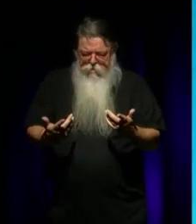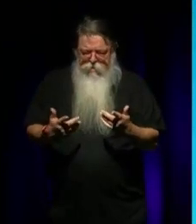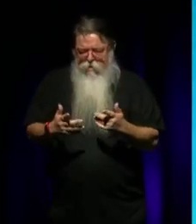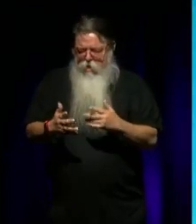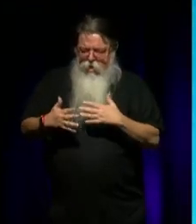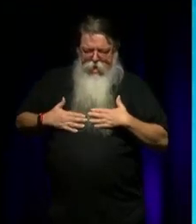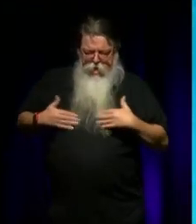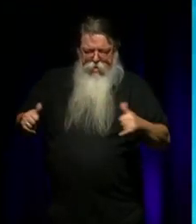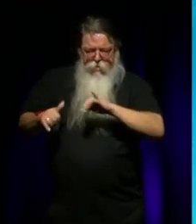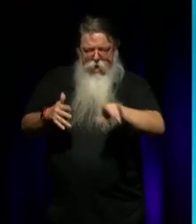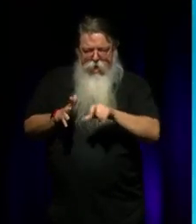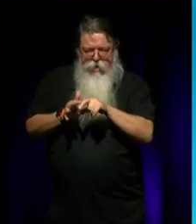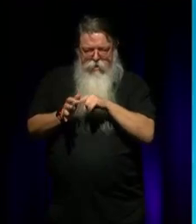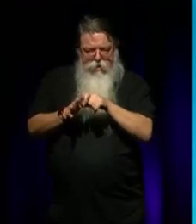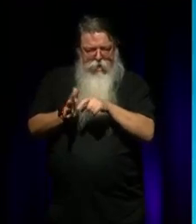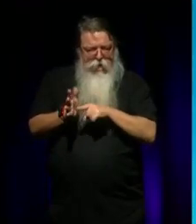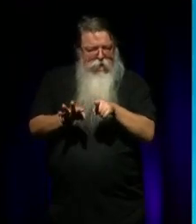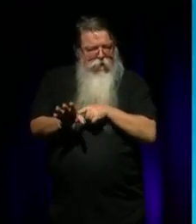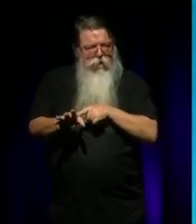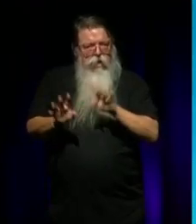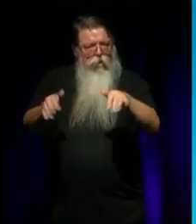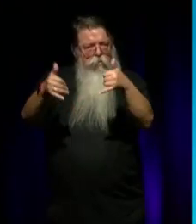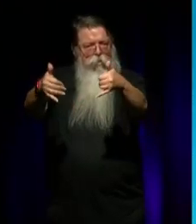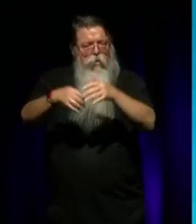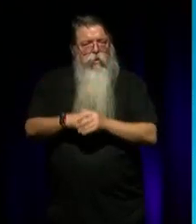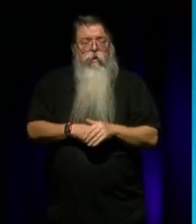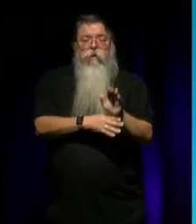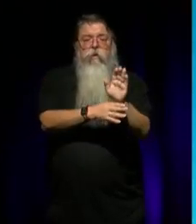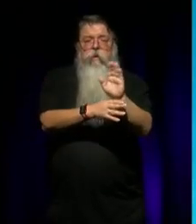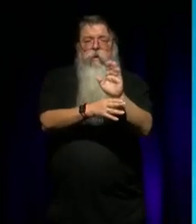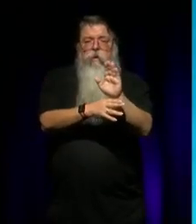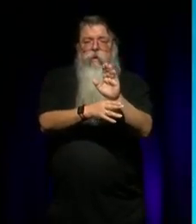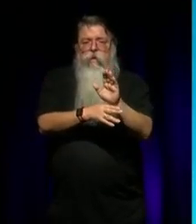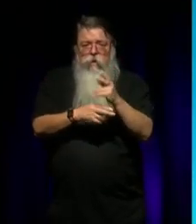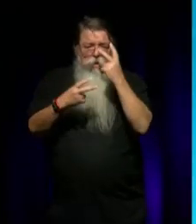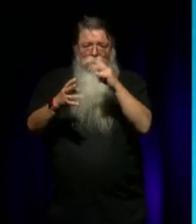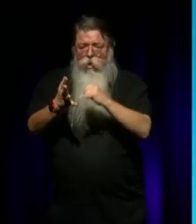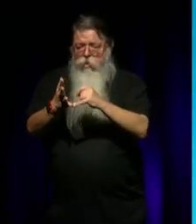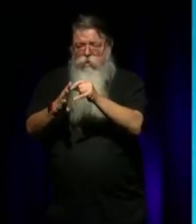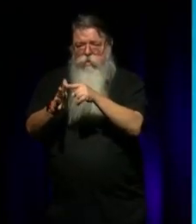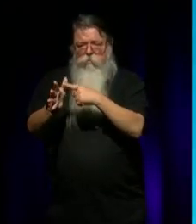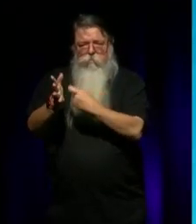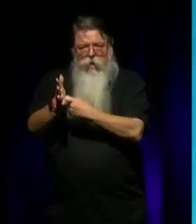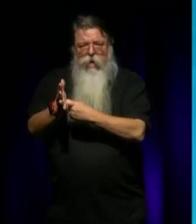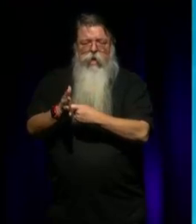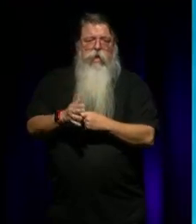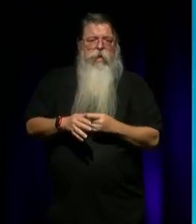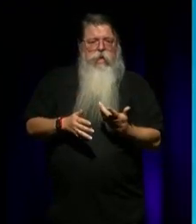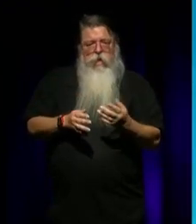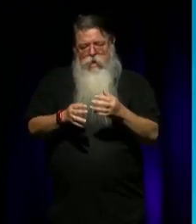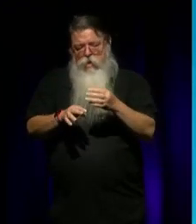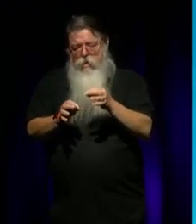Awards. Film credits include the full-length film Spear, Brand New Day, The Sapphires and The Freeman